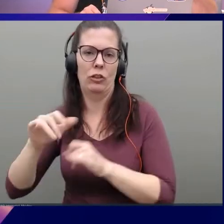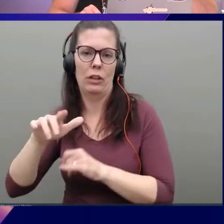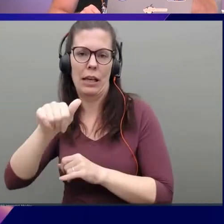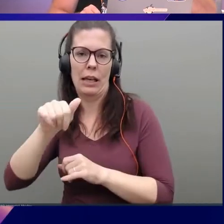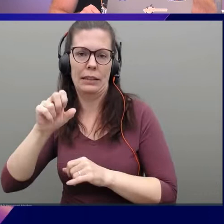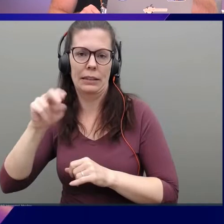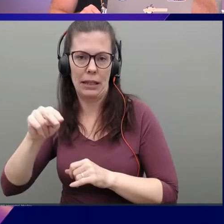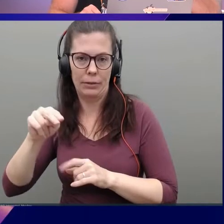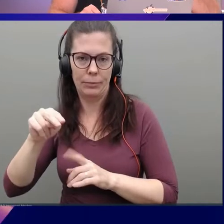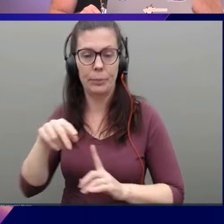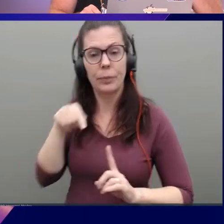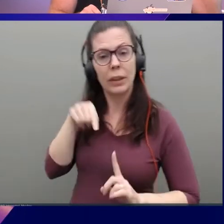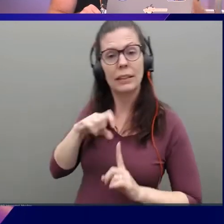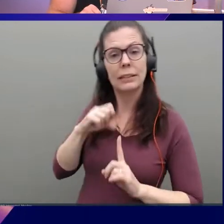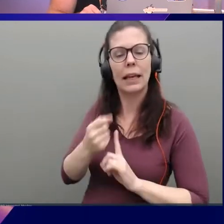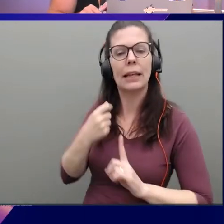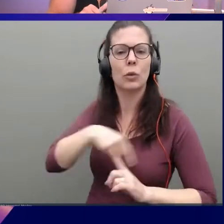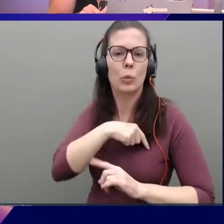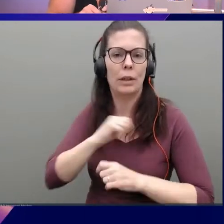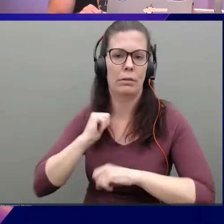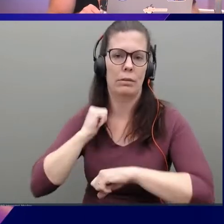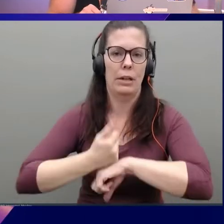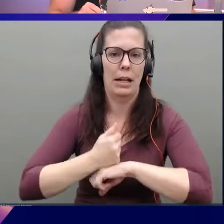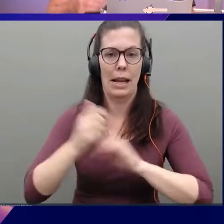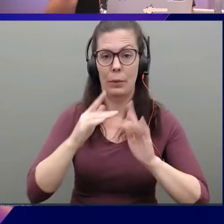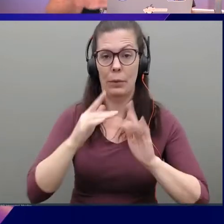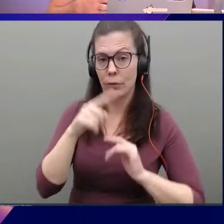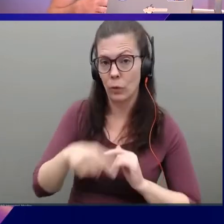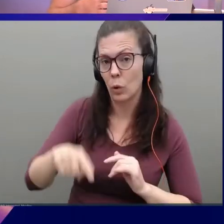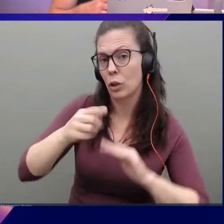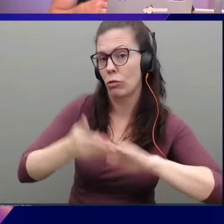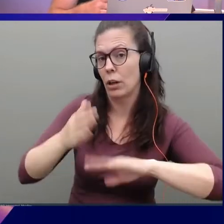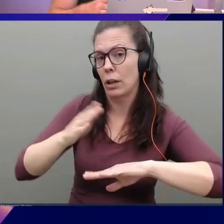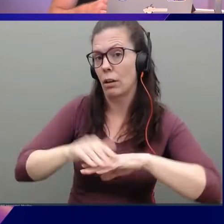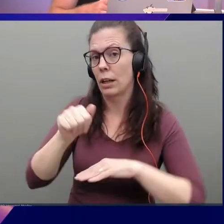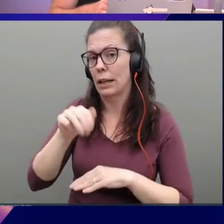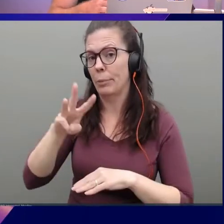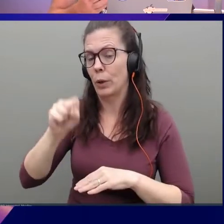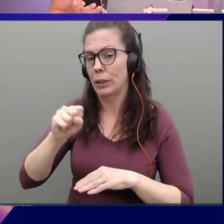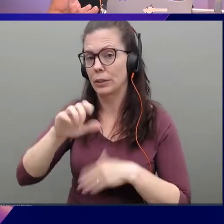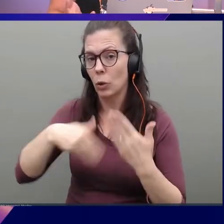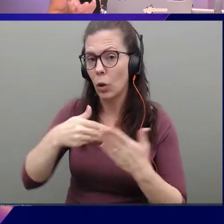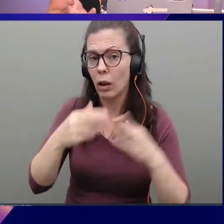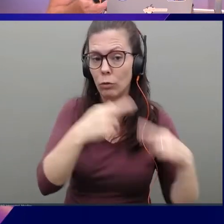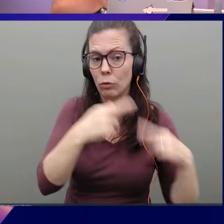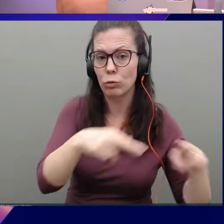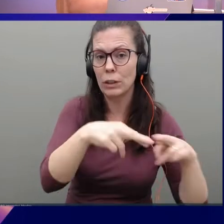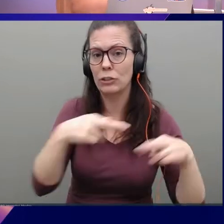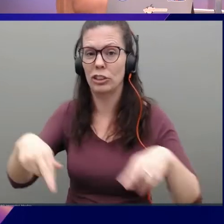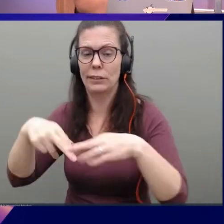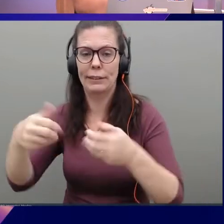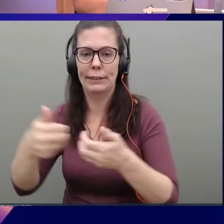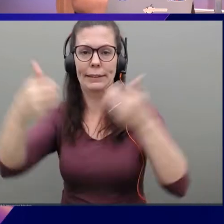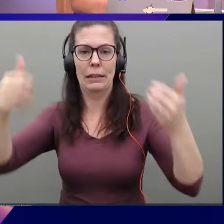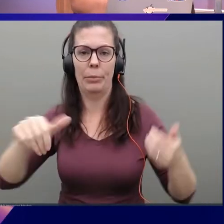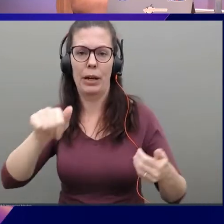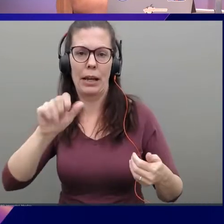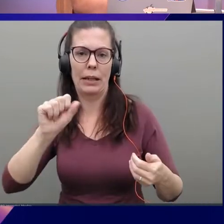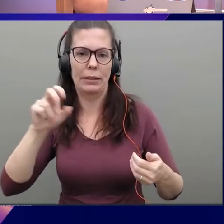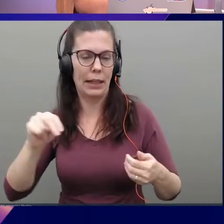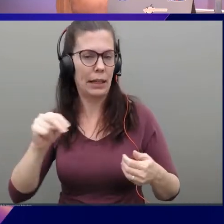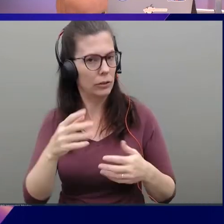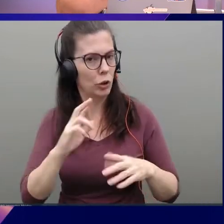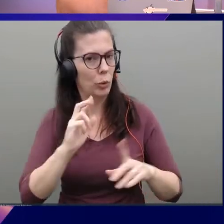you running on AWS. And every AWS region is going to get its own ASN. And so you basically want to give one ASN for every region.